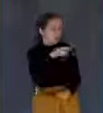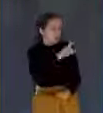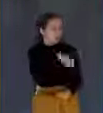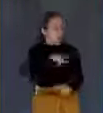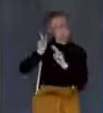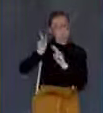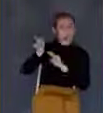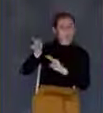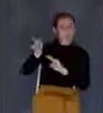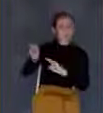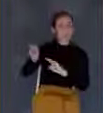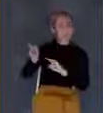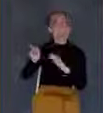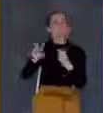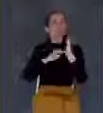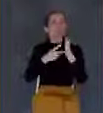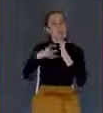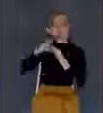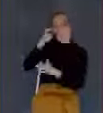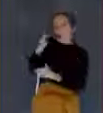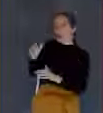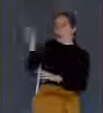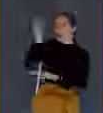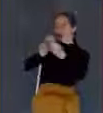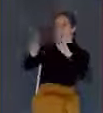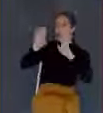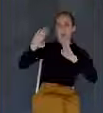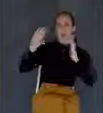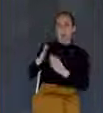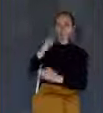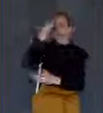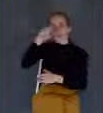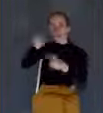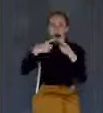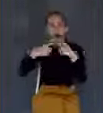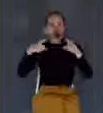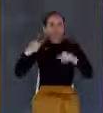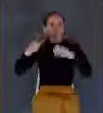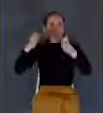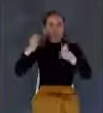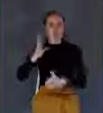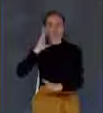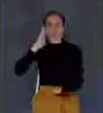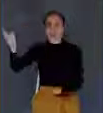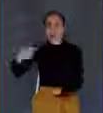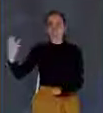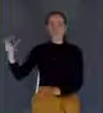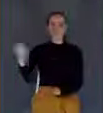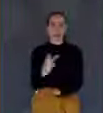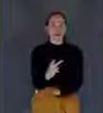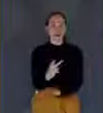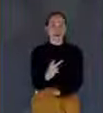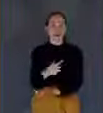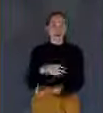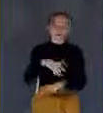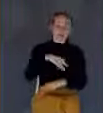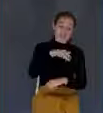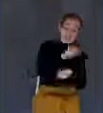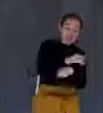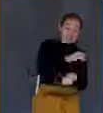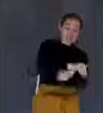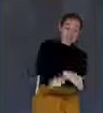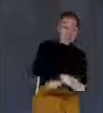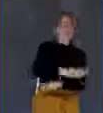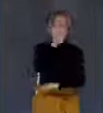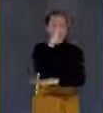know not when the master of the house cometh, at even, or at midnight, or at the cock crowing, or in the morning.